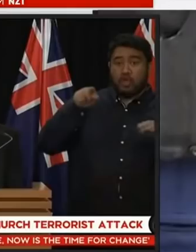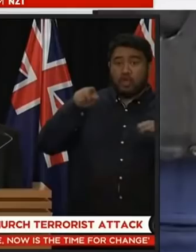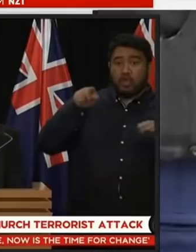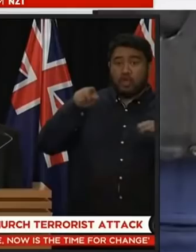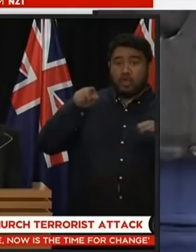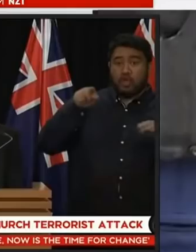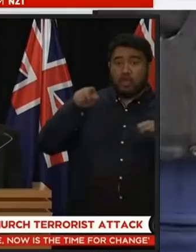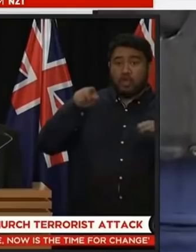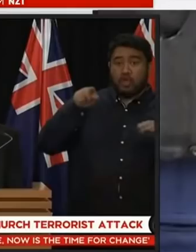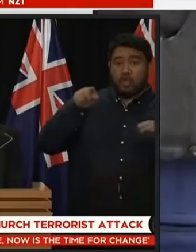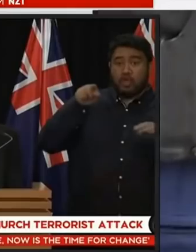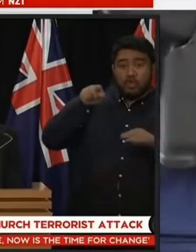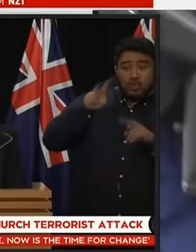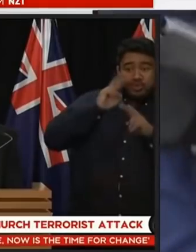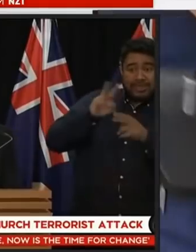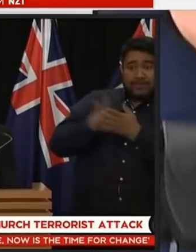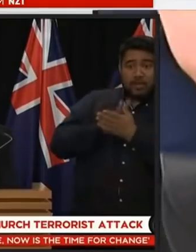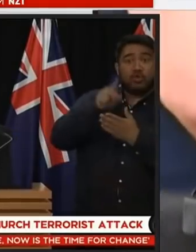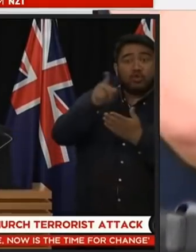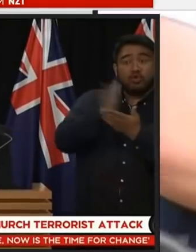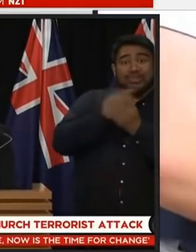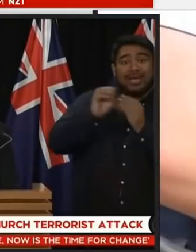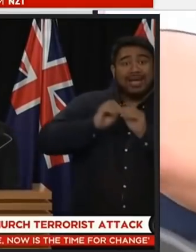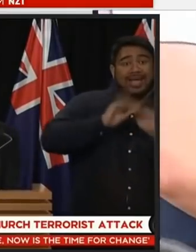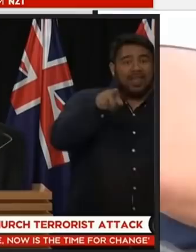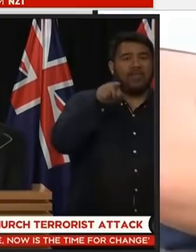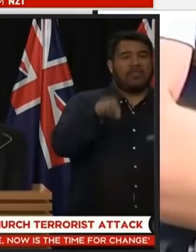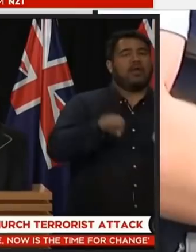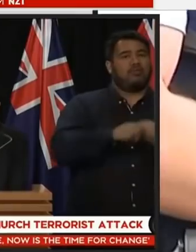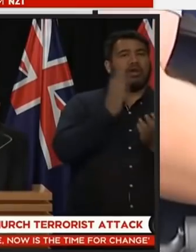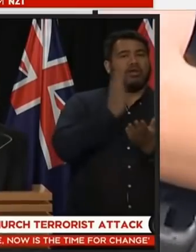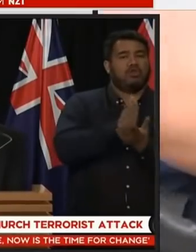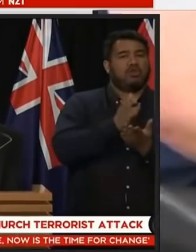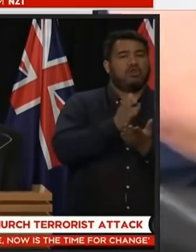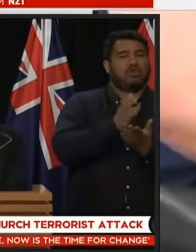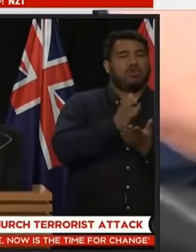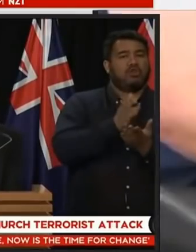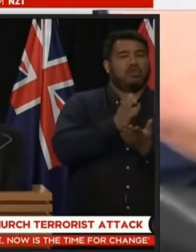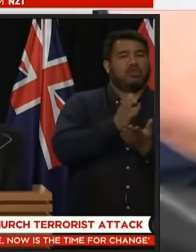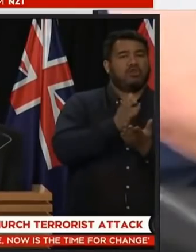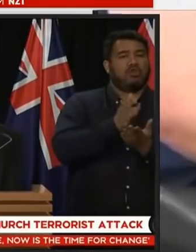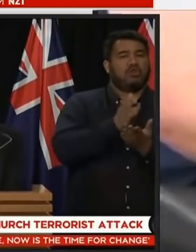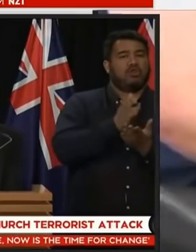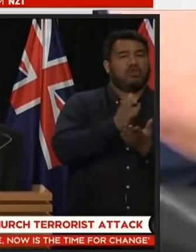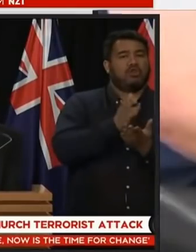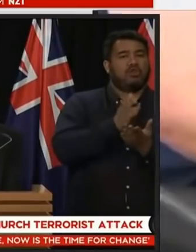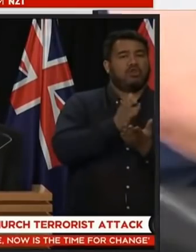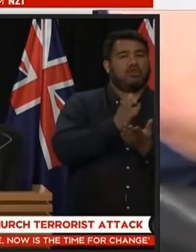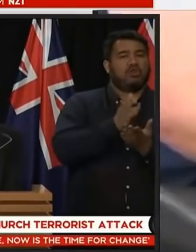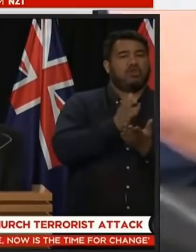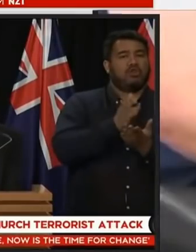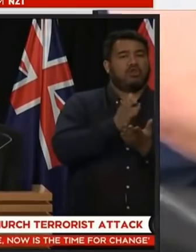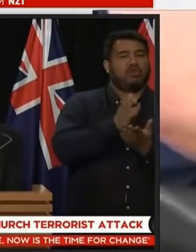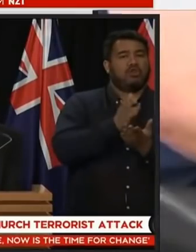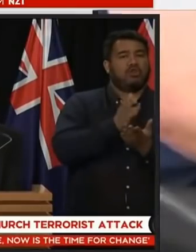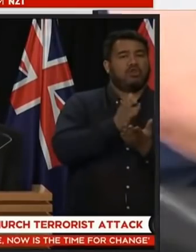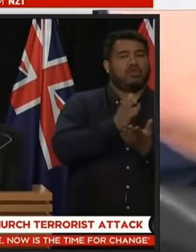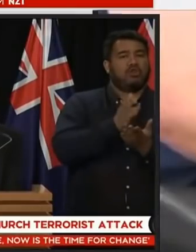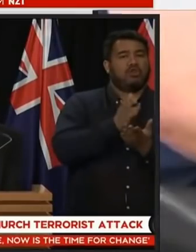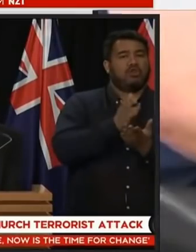on your window son i want to touch took a big deep breath like raymond